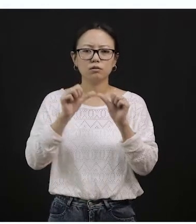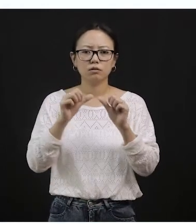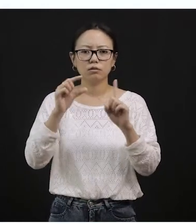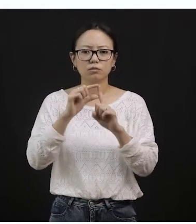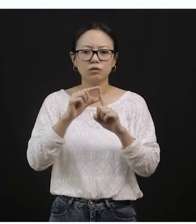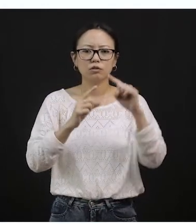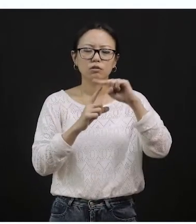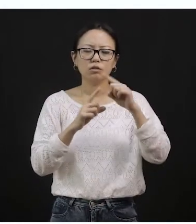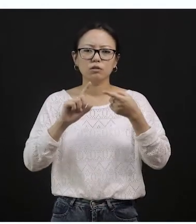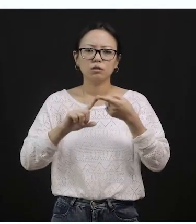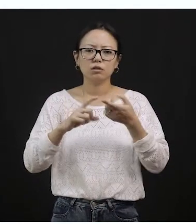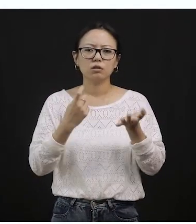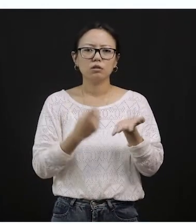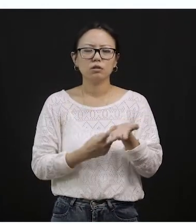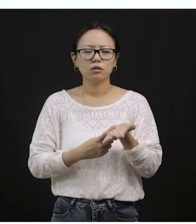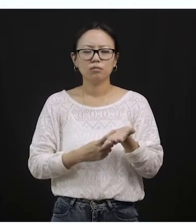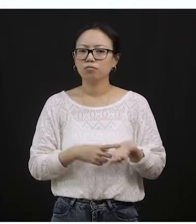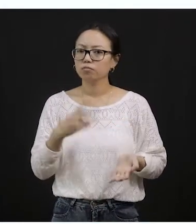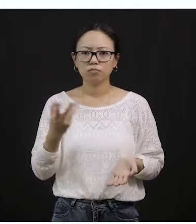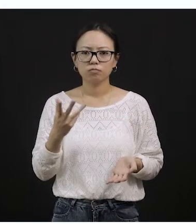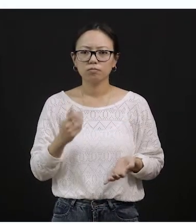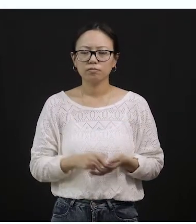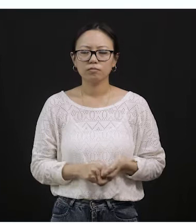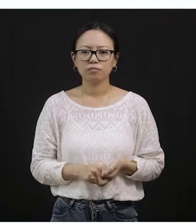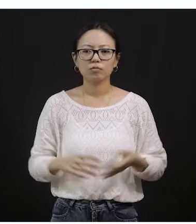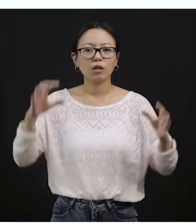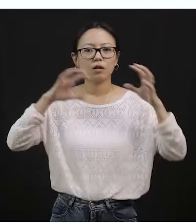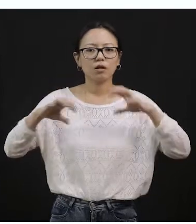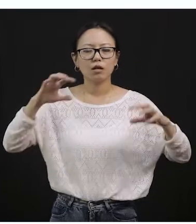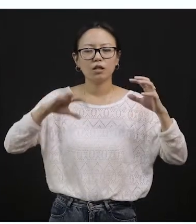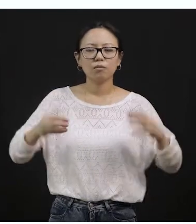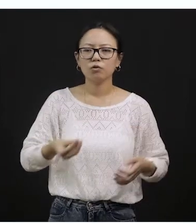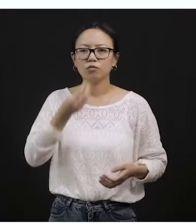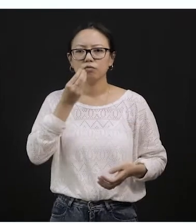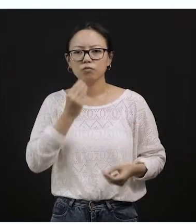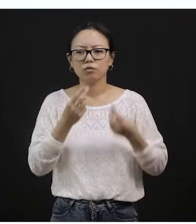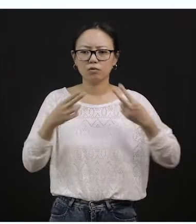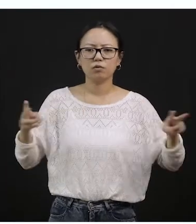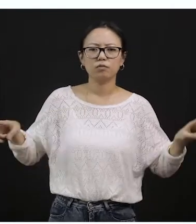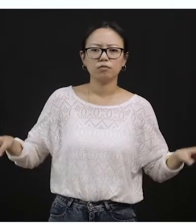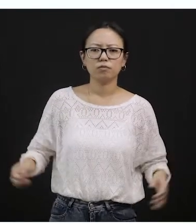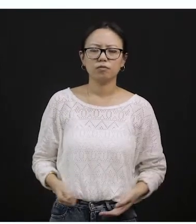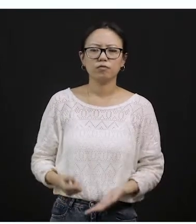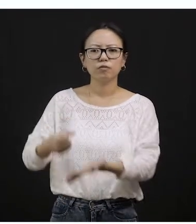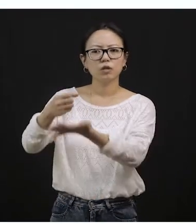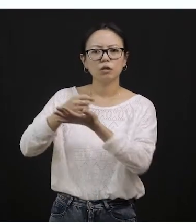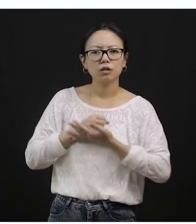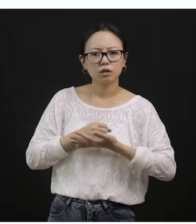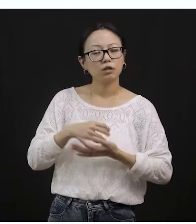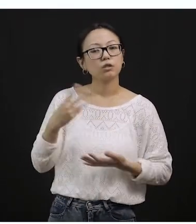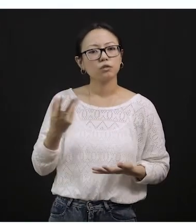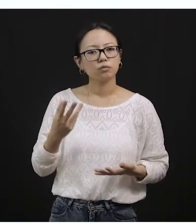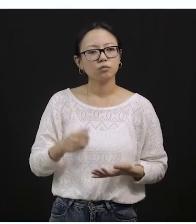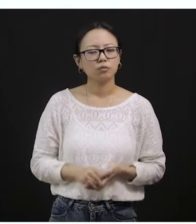and their babies was about animal products, right? The food, the usable items that we receive or